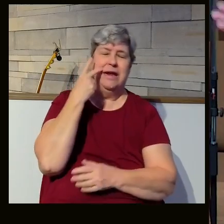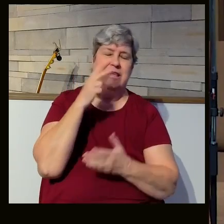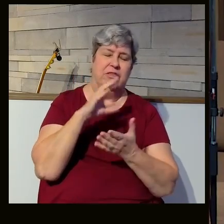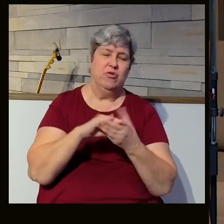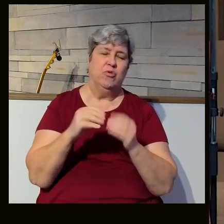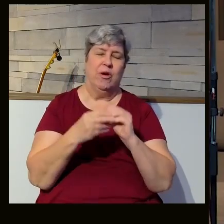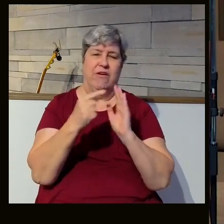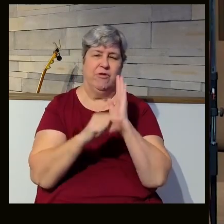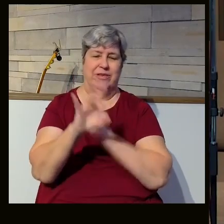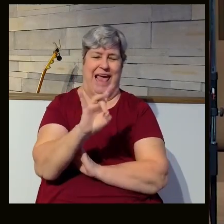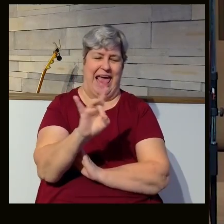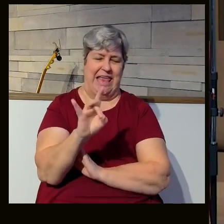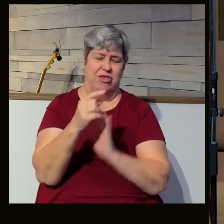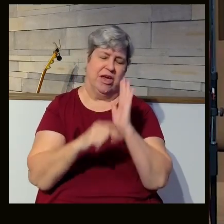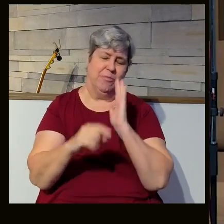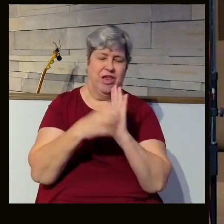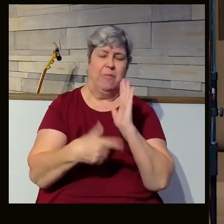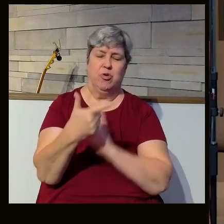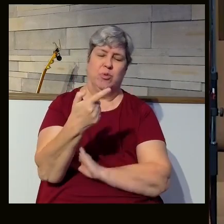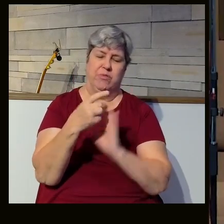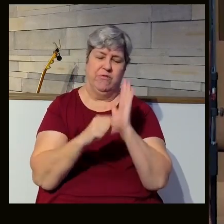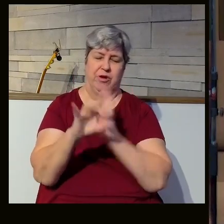21. Let's stand at the reading of God's word this morning.